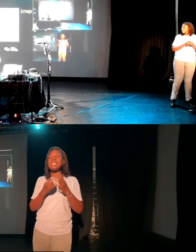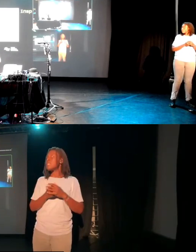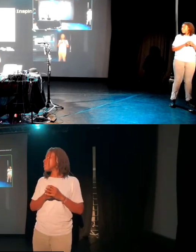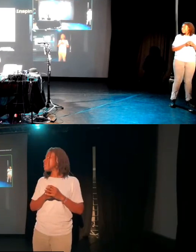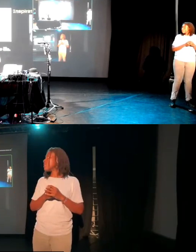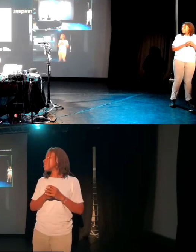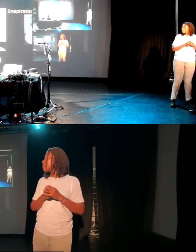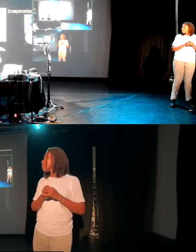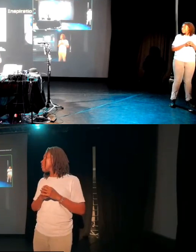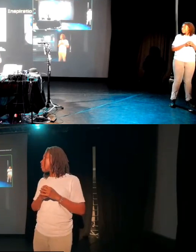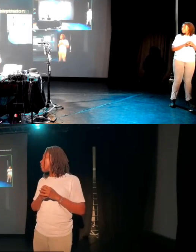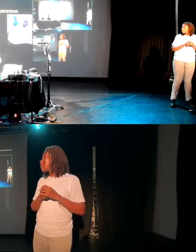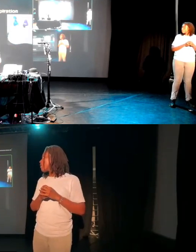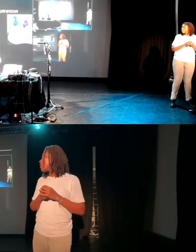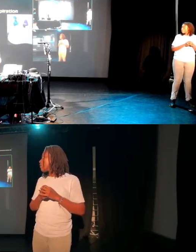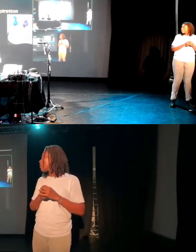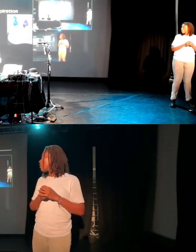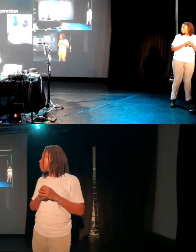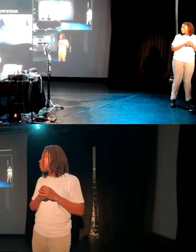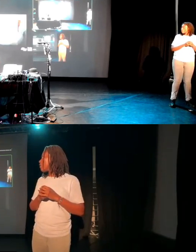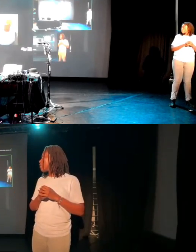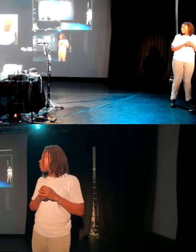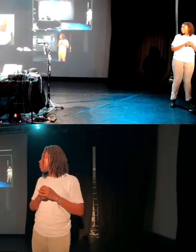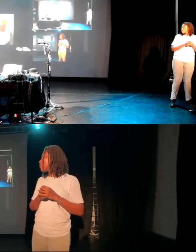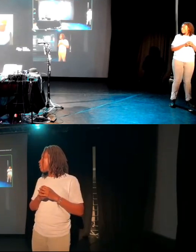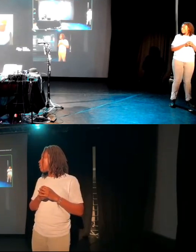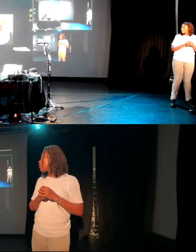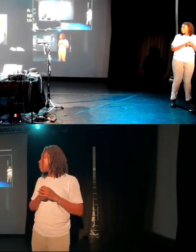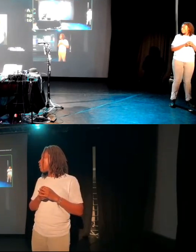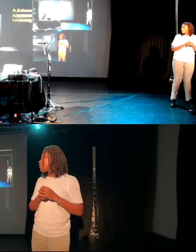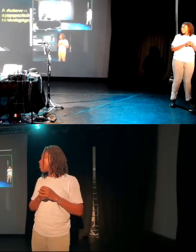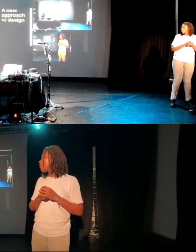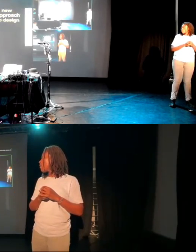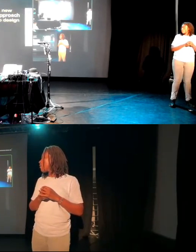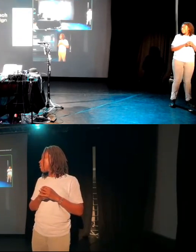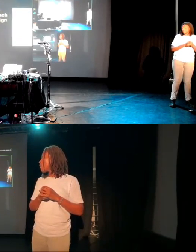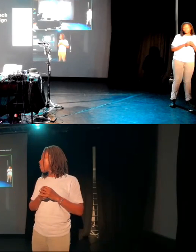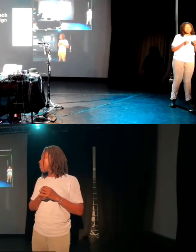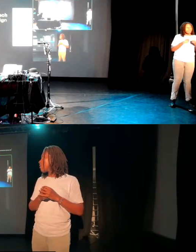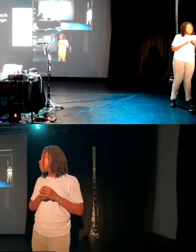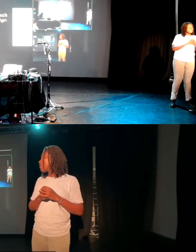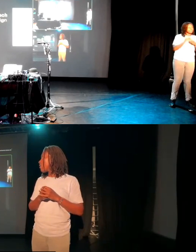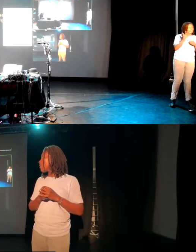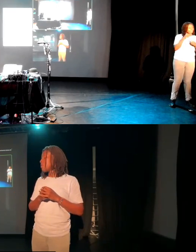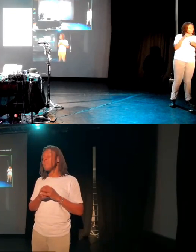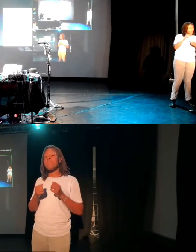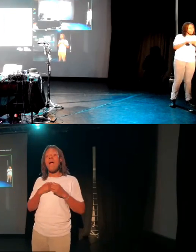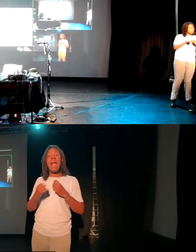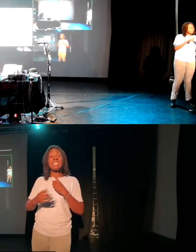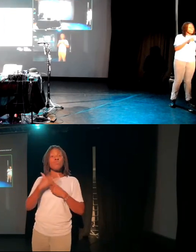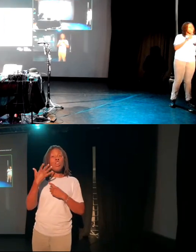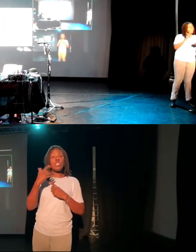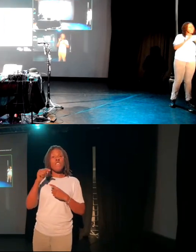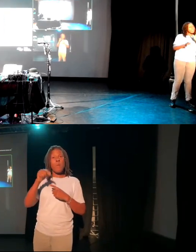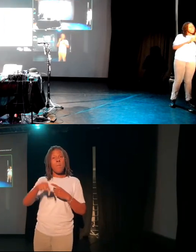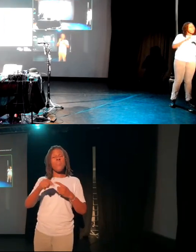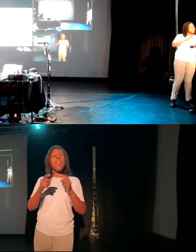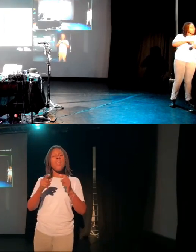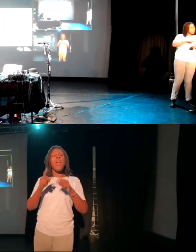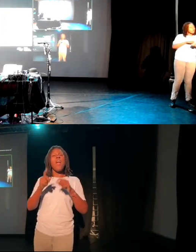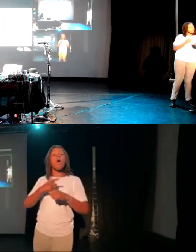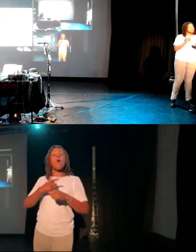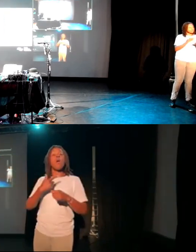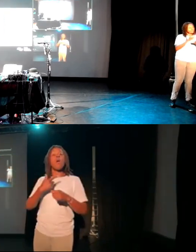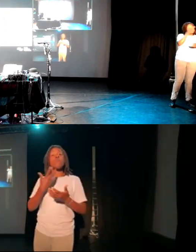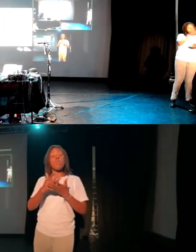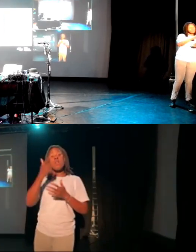There we go. That was my inspiration. So I've talked about that. But for this one, I didn't want to build it myself. We were really fortunate in that I'd got in contact with the